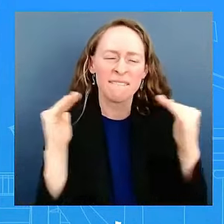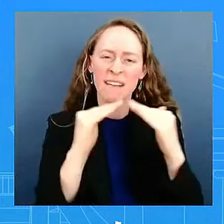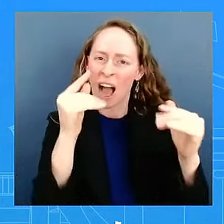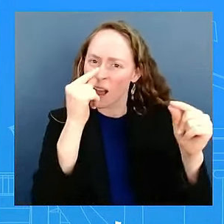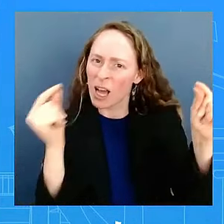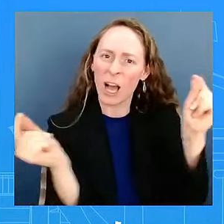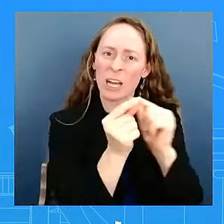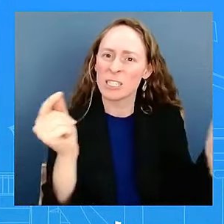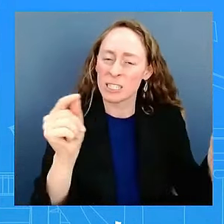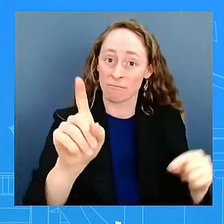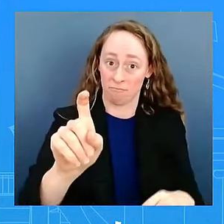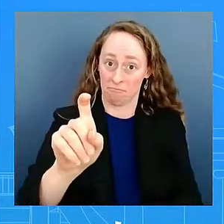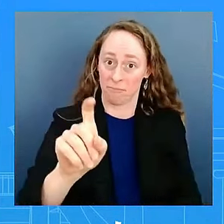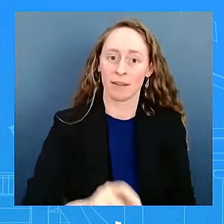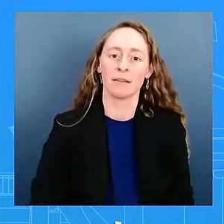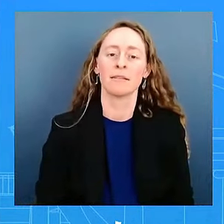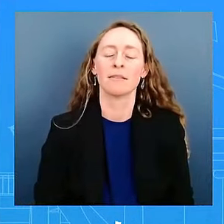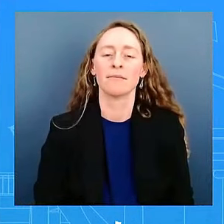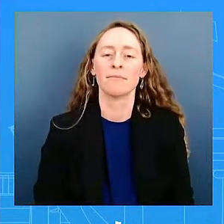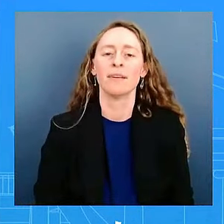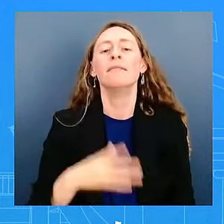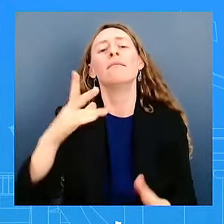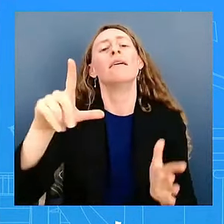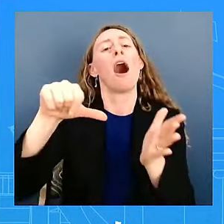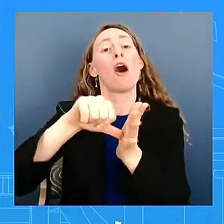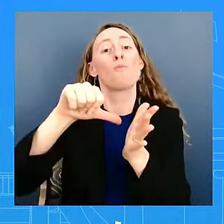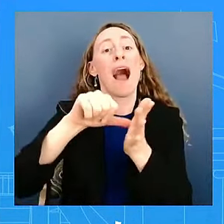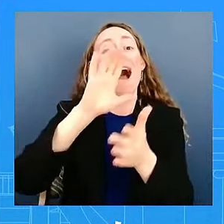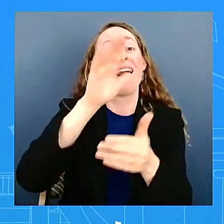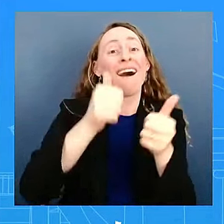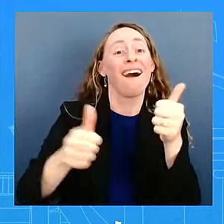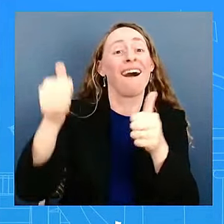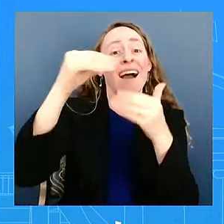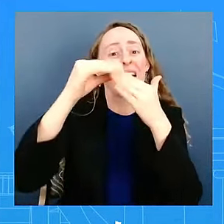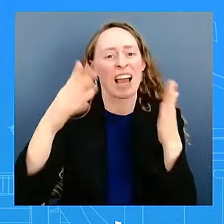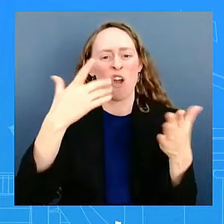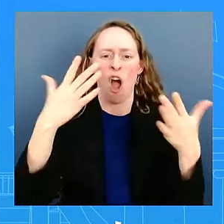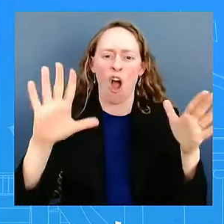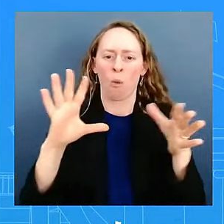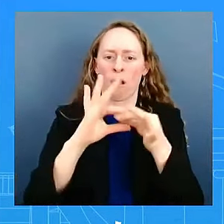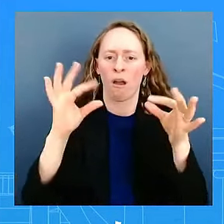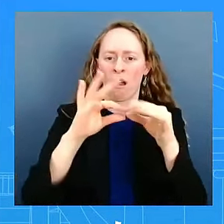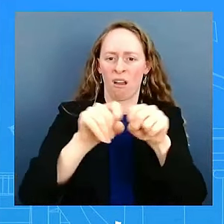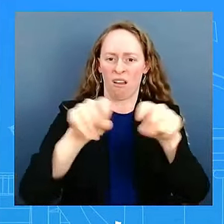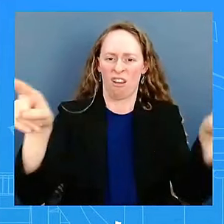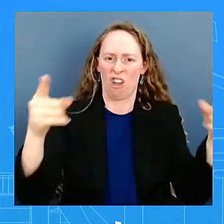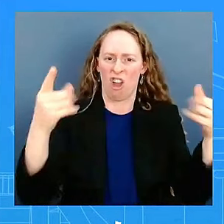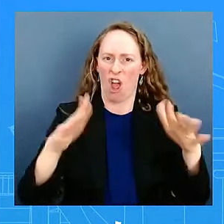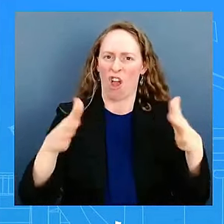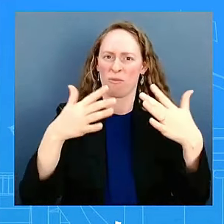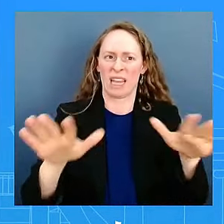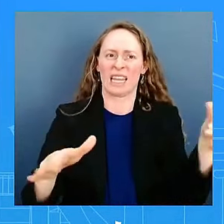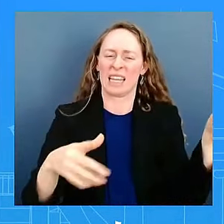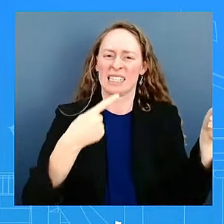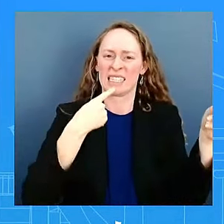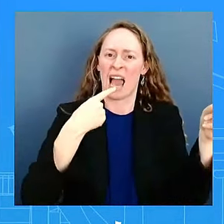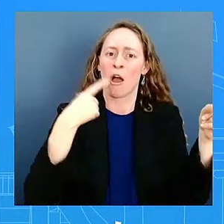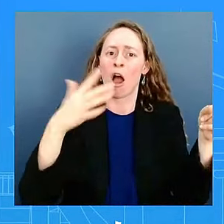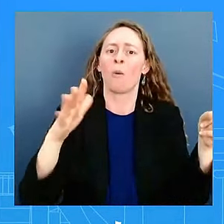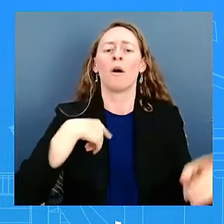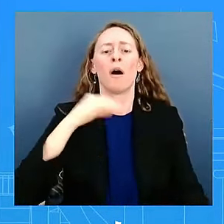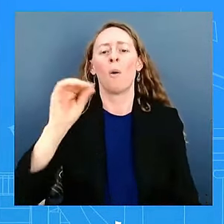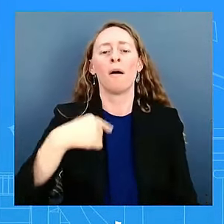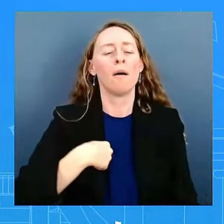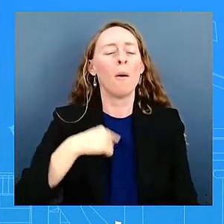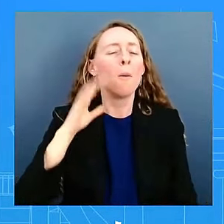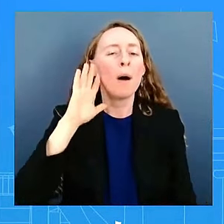for everybody to see. I'll certainly not speculate about whether and